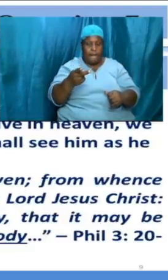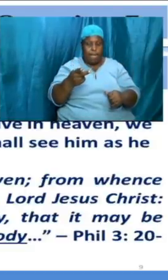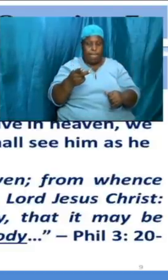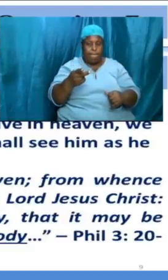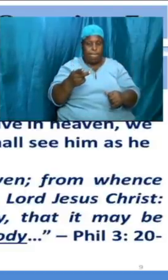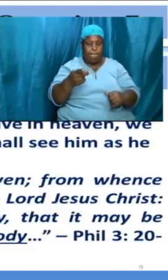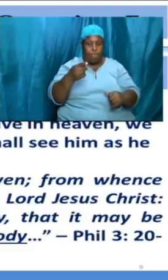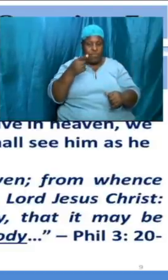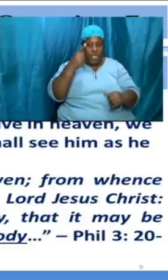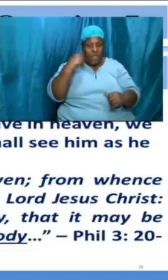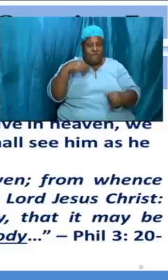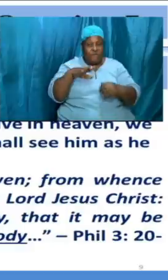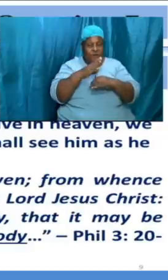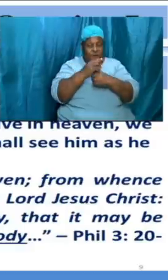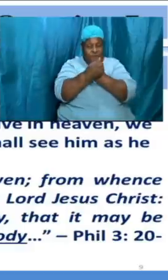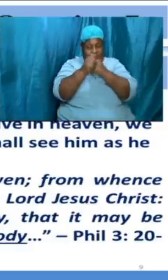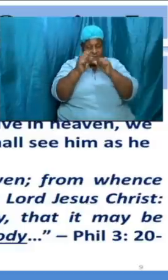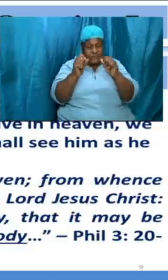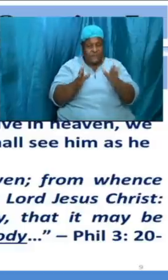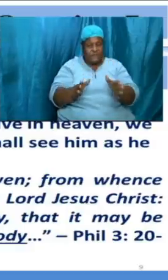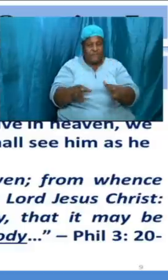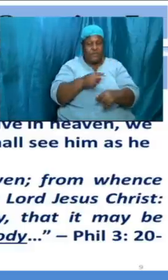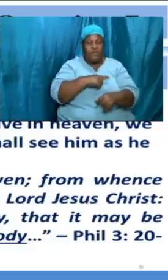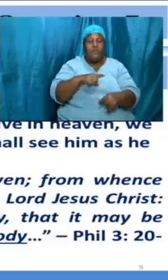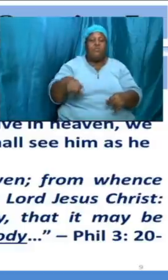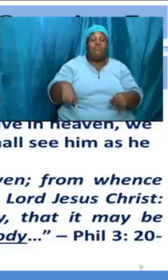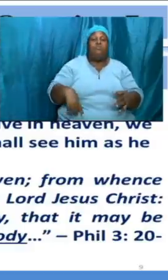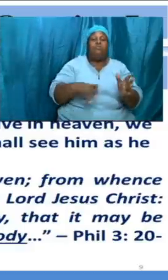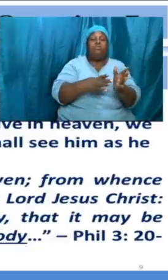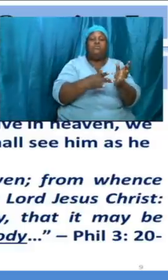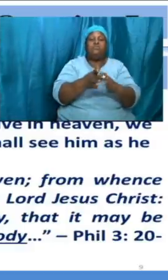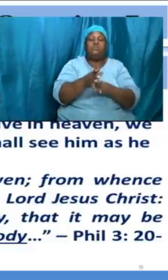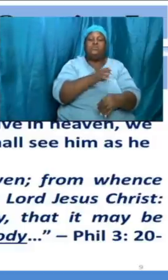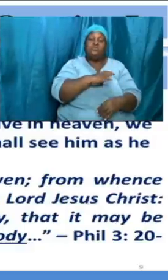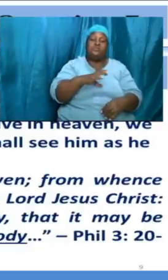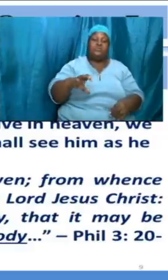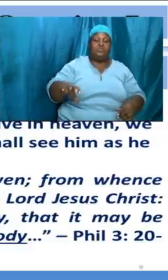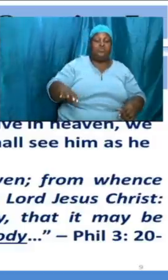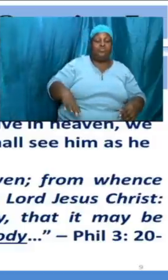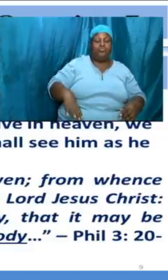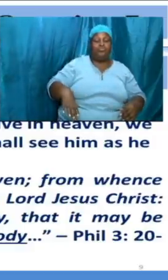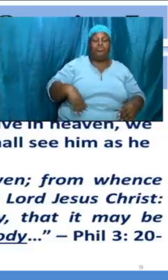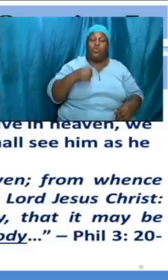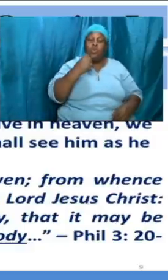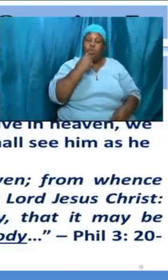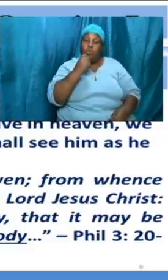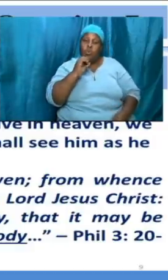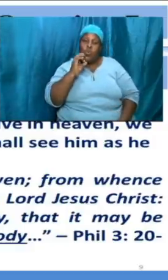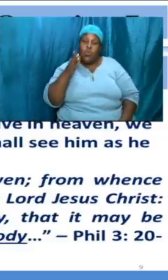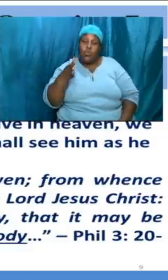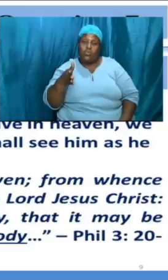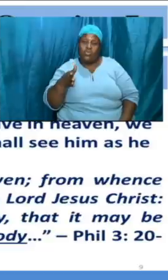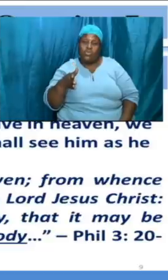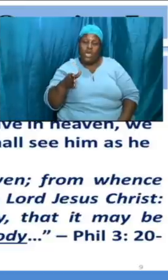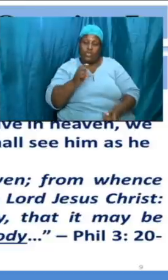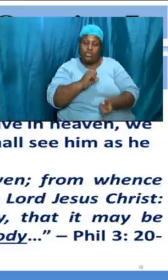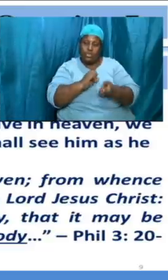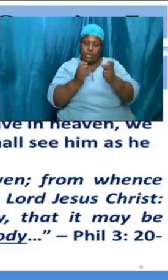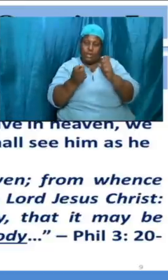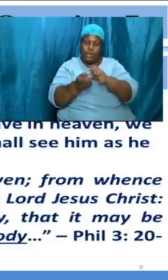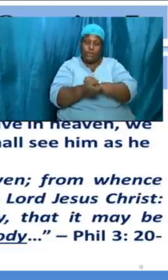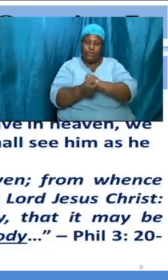for the savior the lord jesus christ who shall change